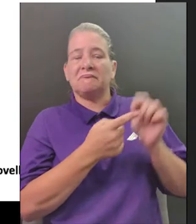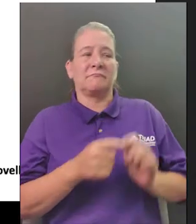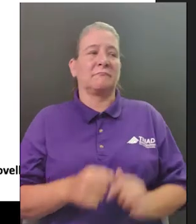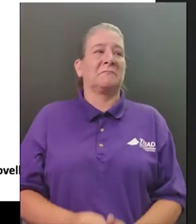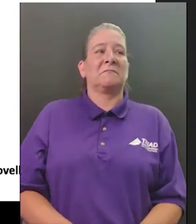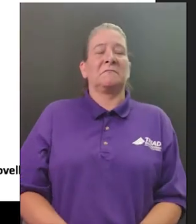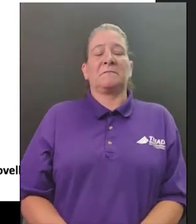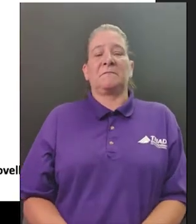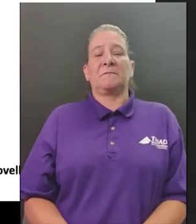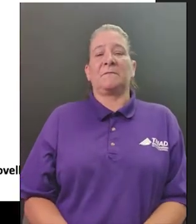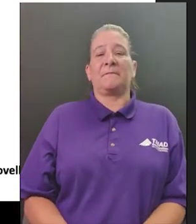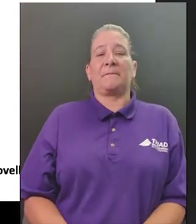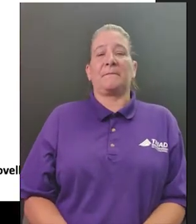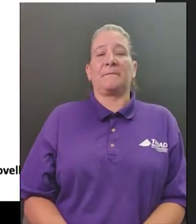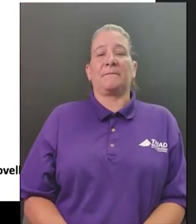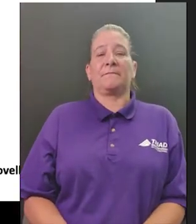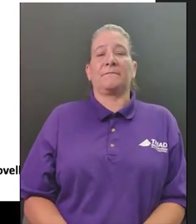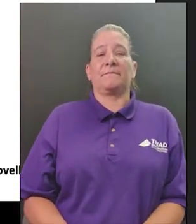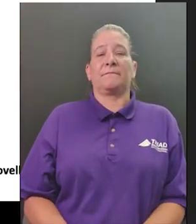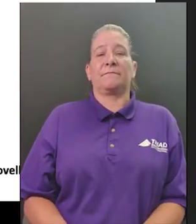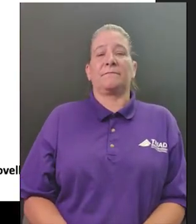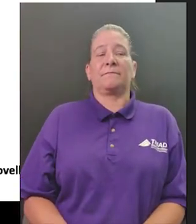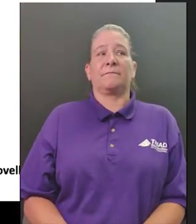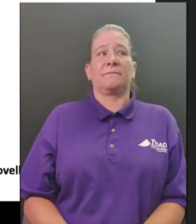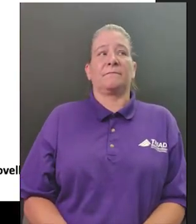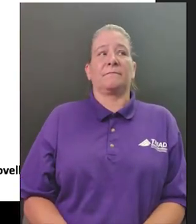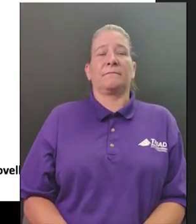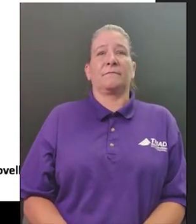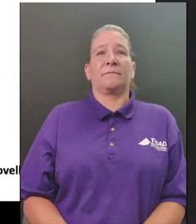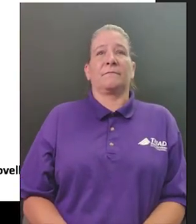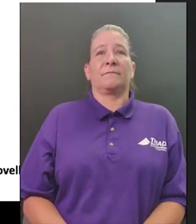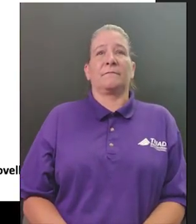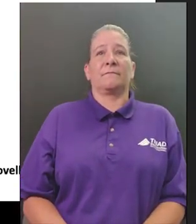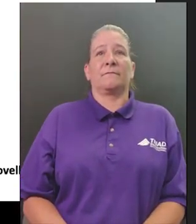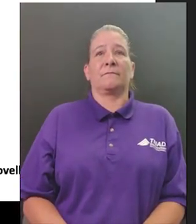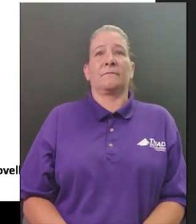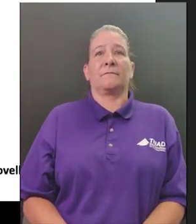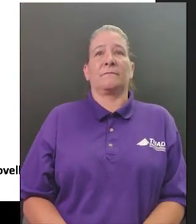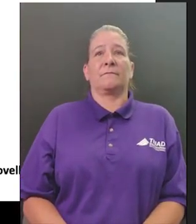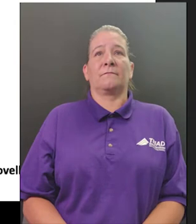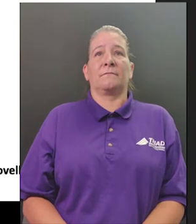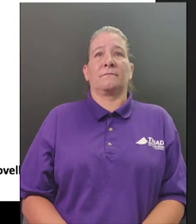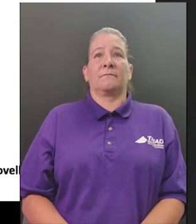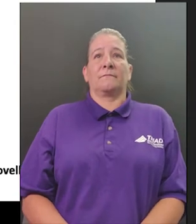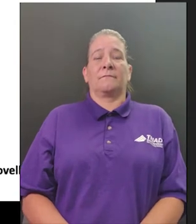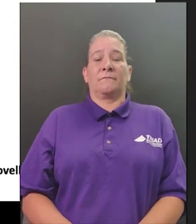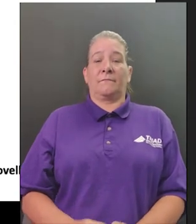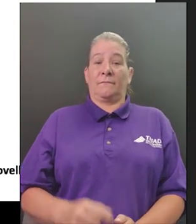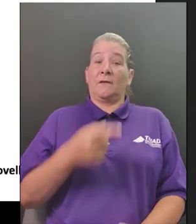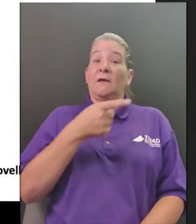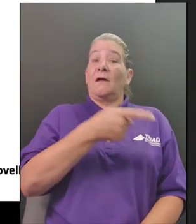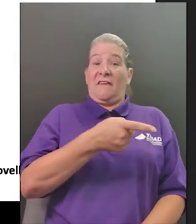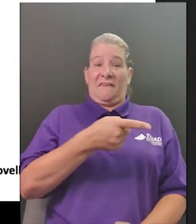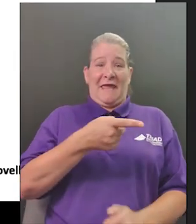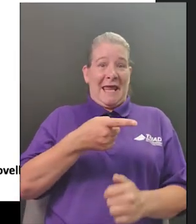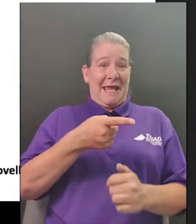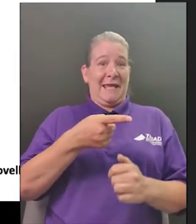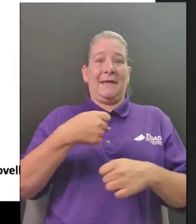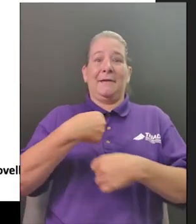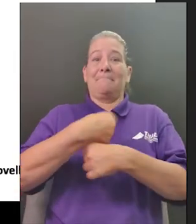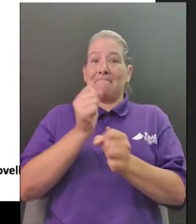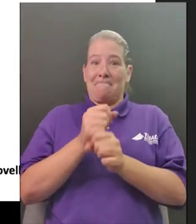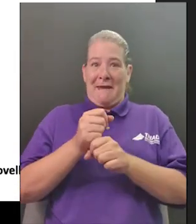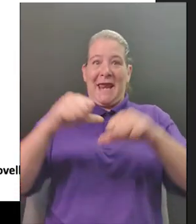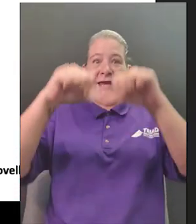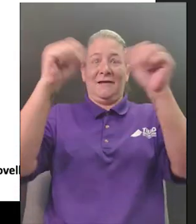scavenger hunt so for each of these ladies that i tell you about i'm gonna have you go